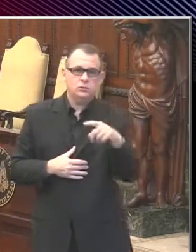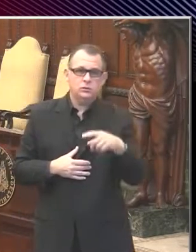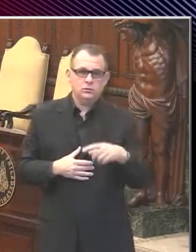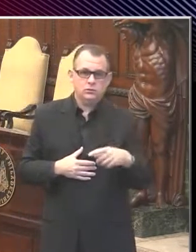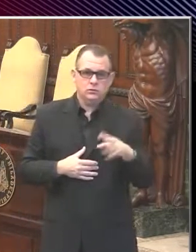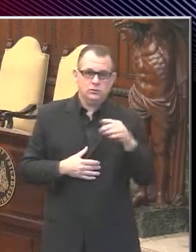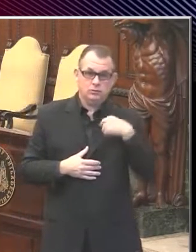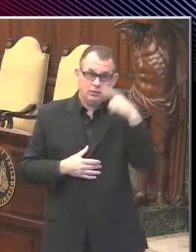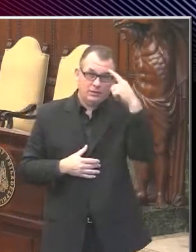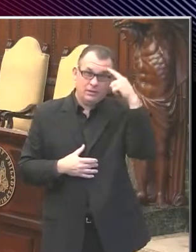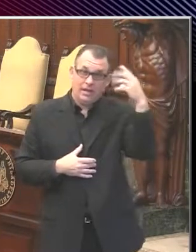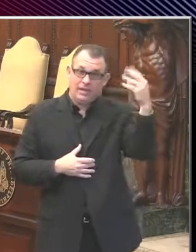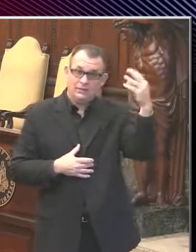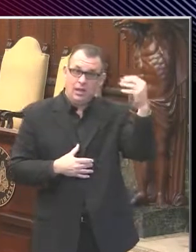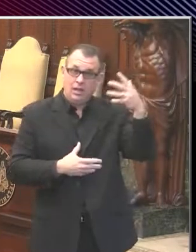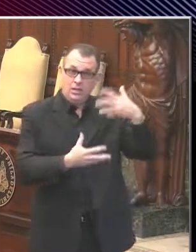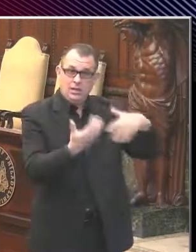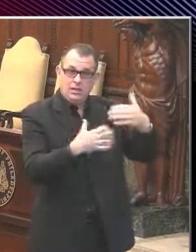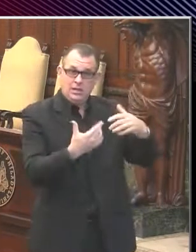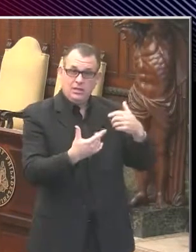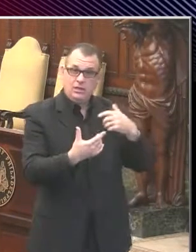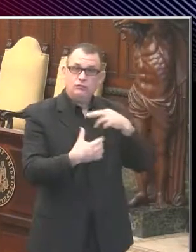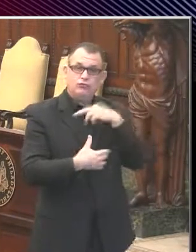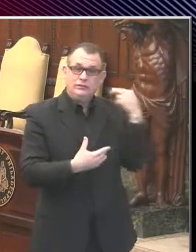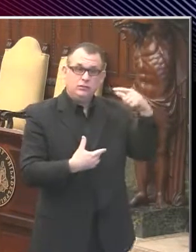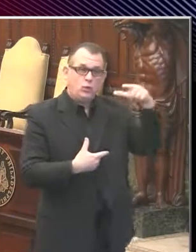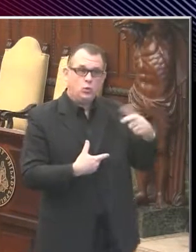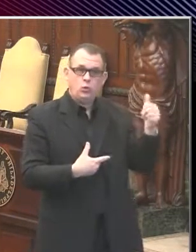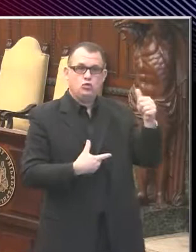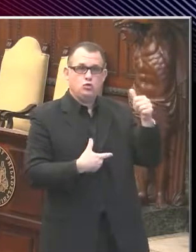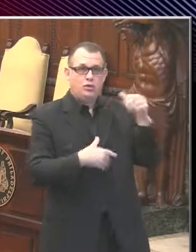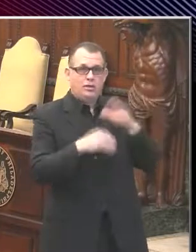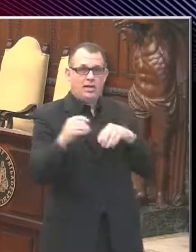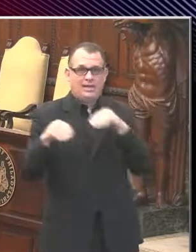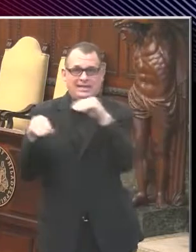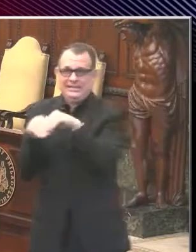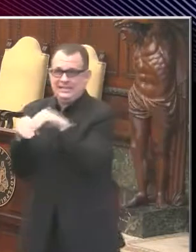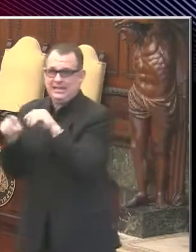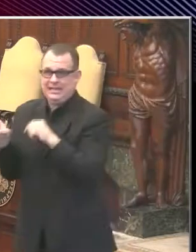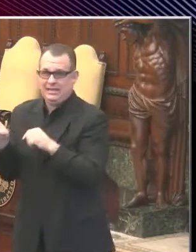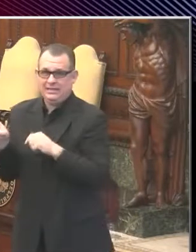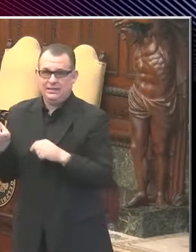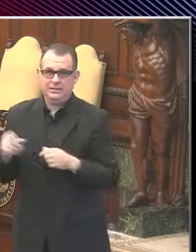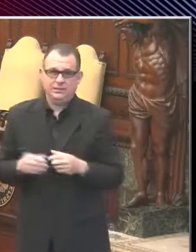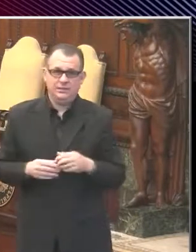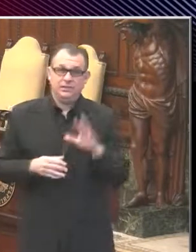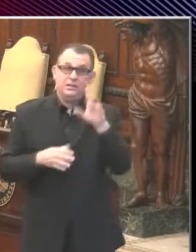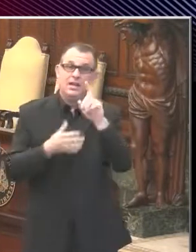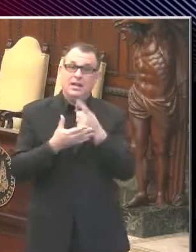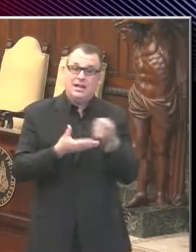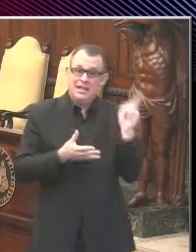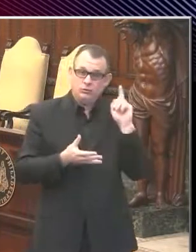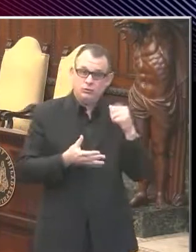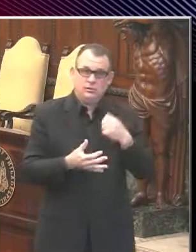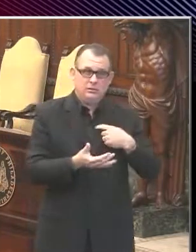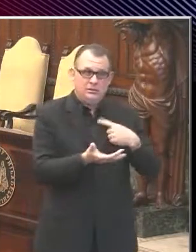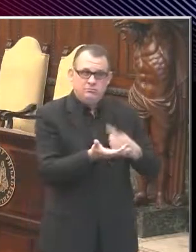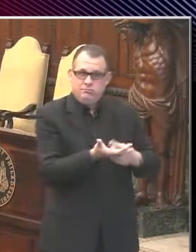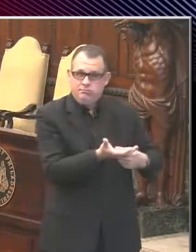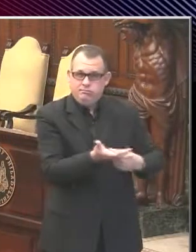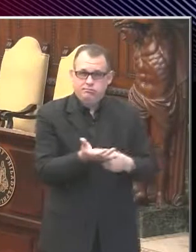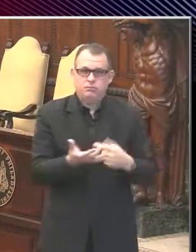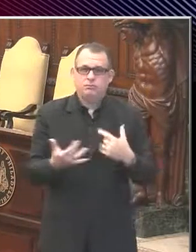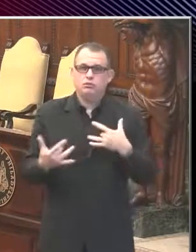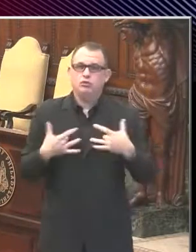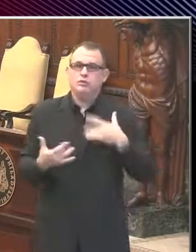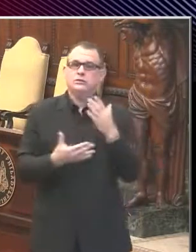a lower risk than people indoors. I did discuss, I think about a week or so ago, that I was concerned about some of the outdoor dining